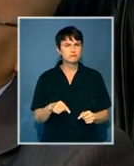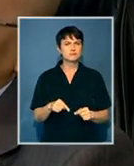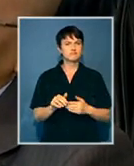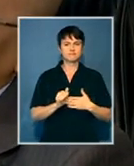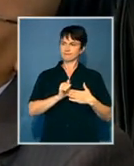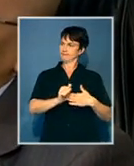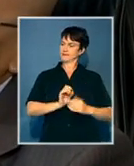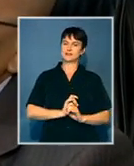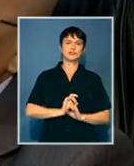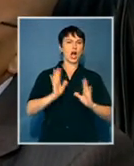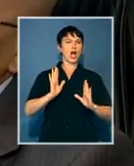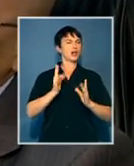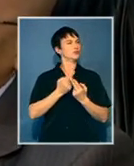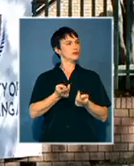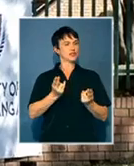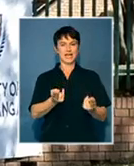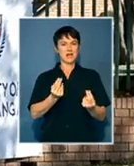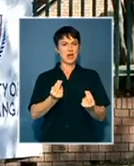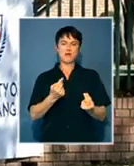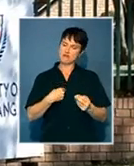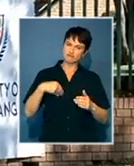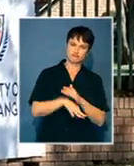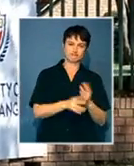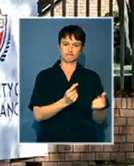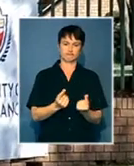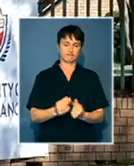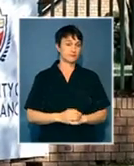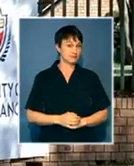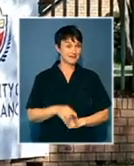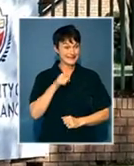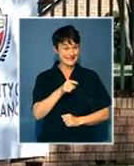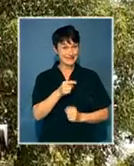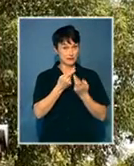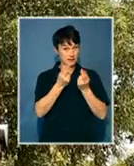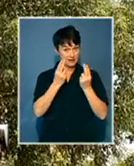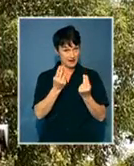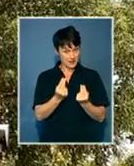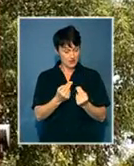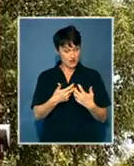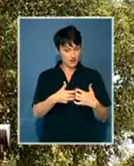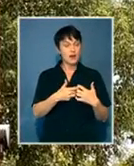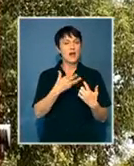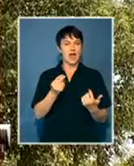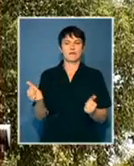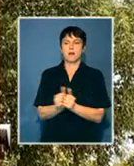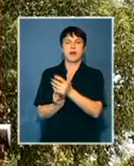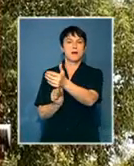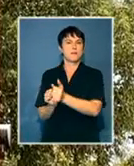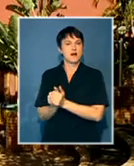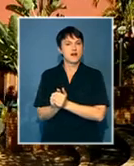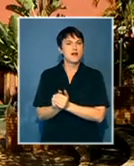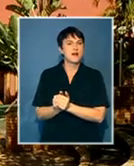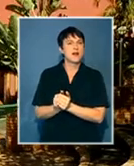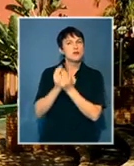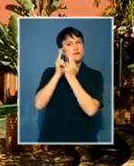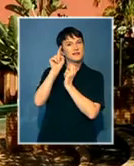pioneers of the new university. The newly established university has partnered with other reputable institutions to